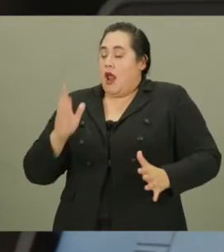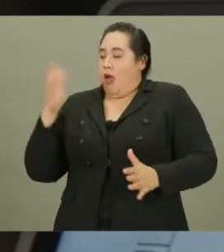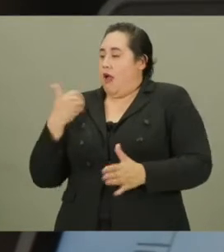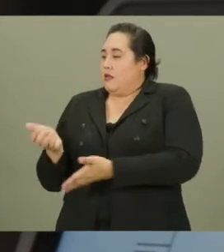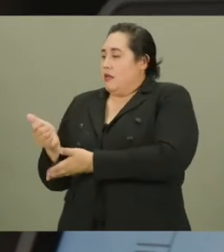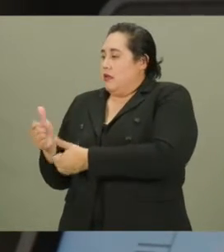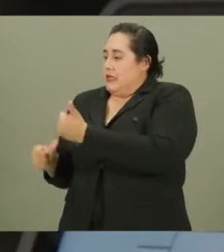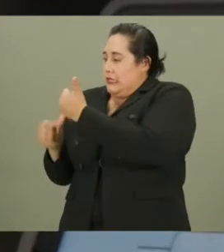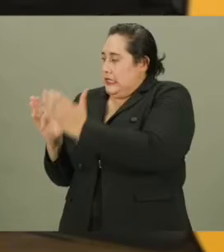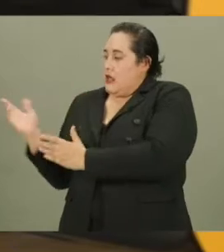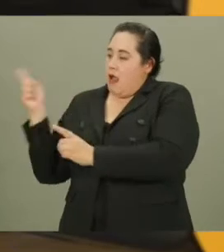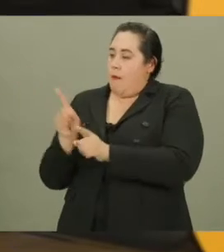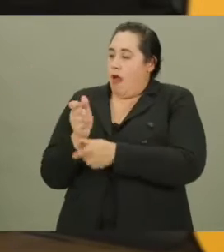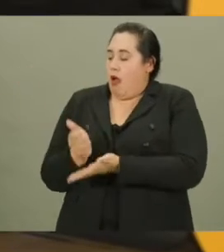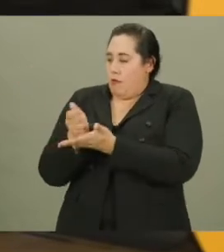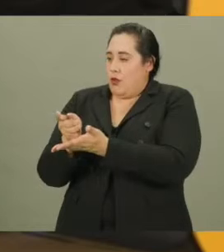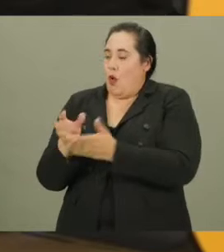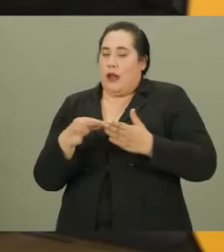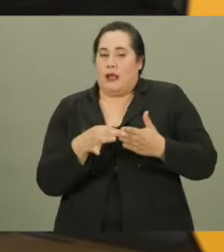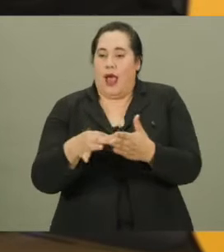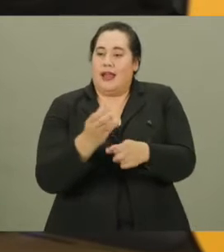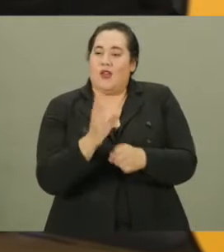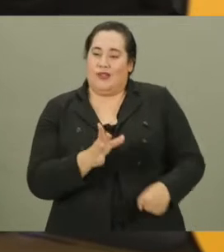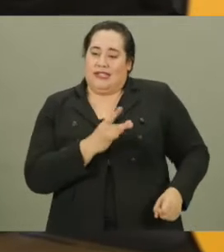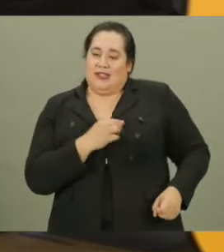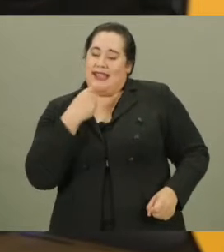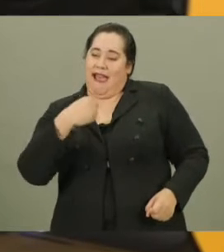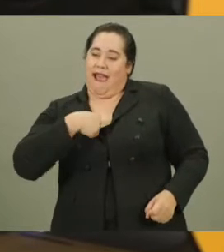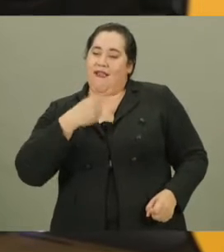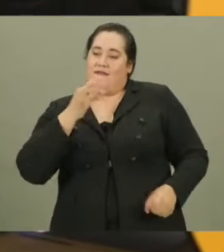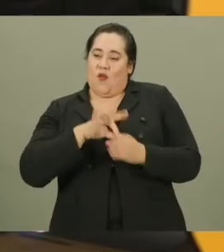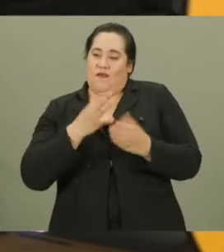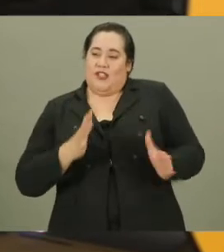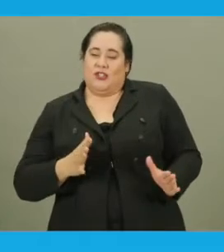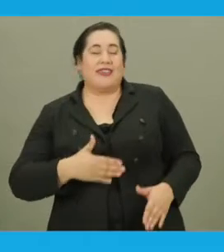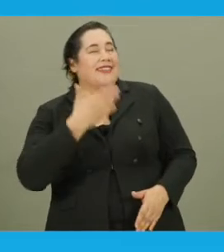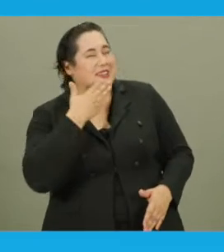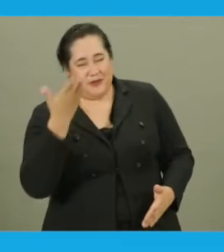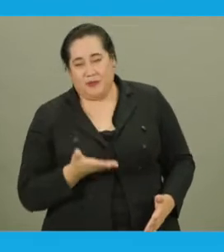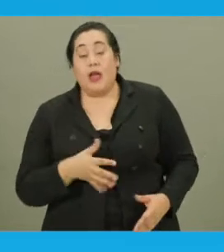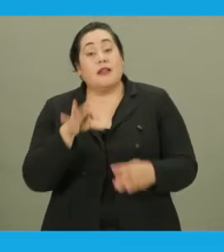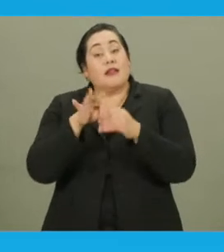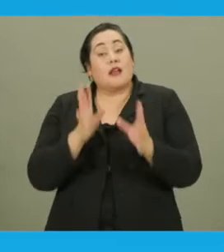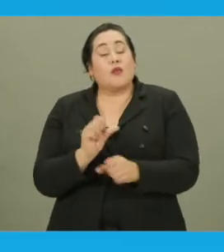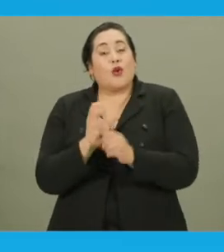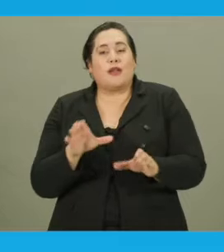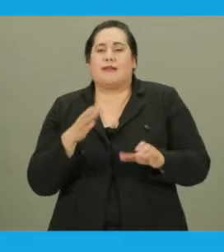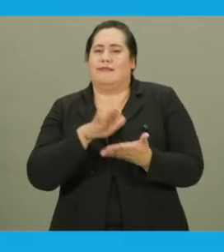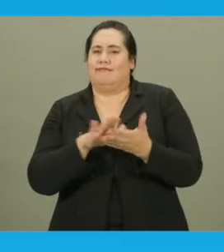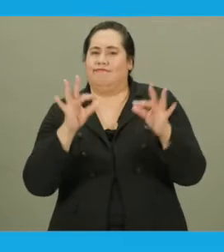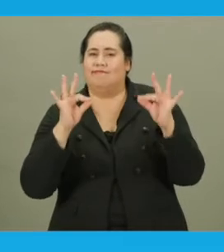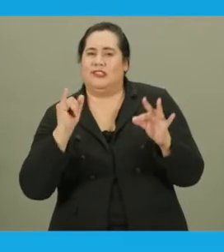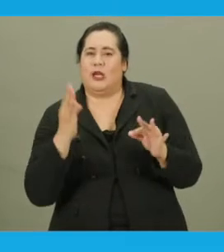you're done, I will have your assistant come and help you and also guide you to get your I voted sticker once you're done. Thank you. You're welcome. The election worker did a nice